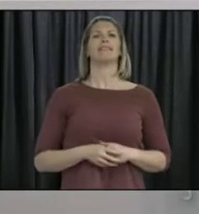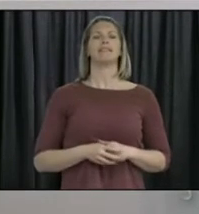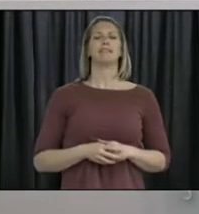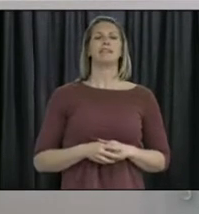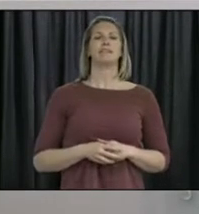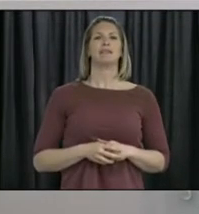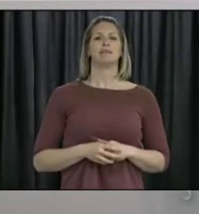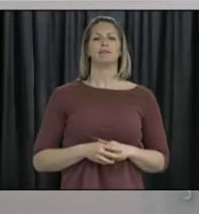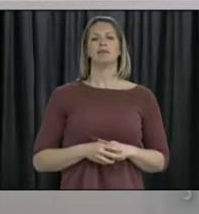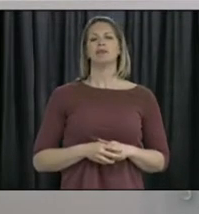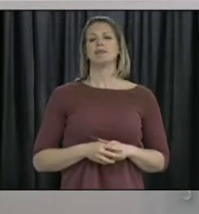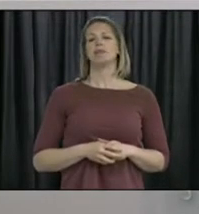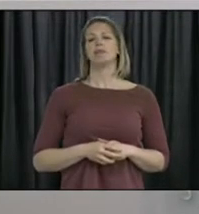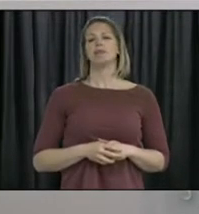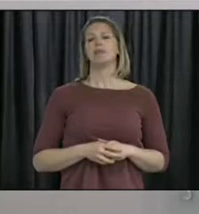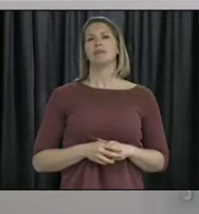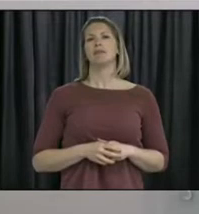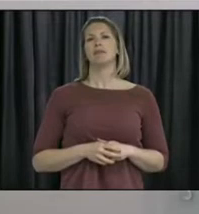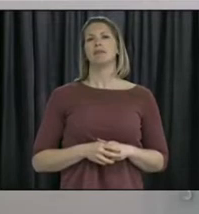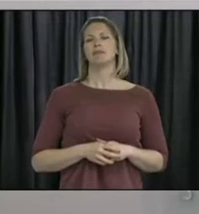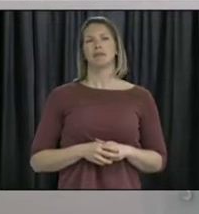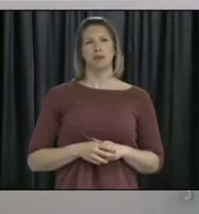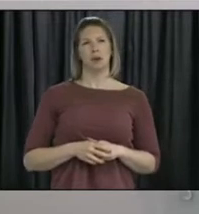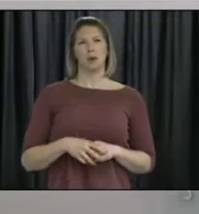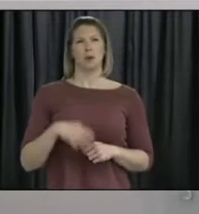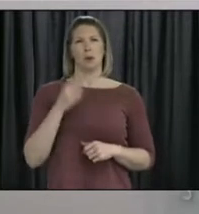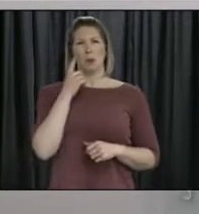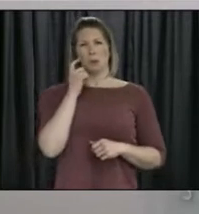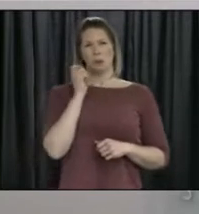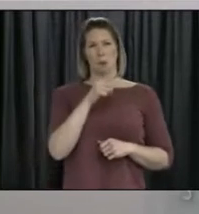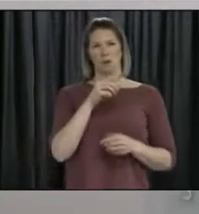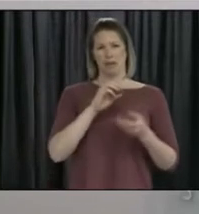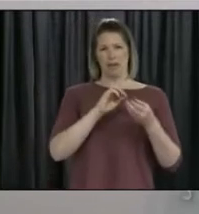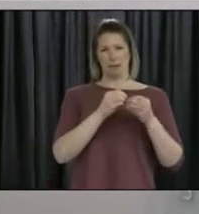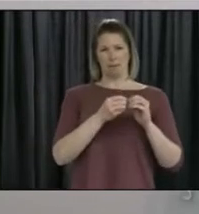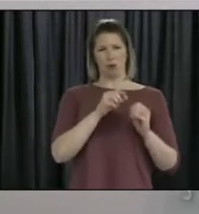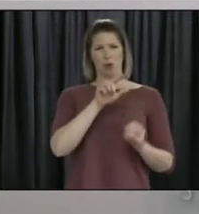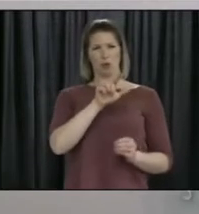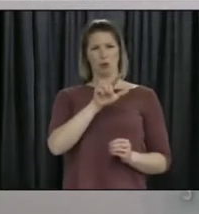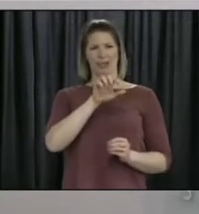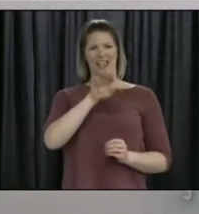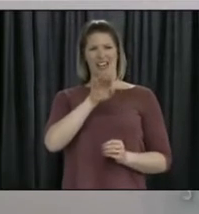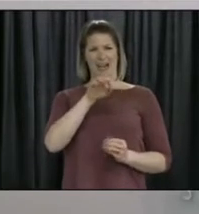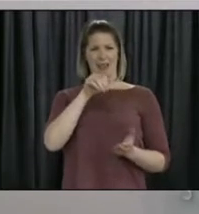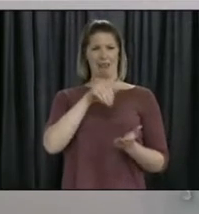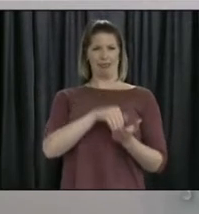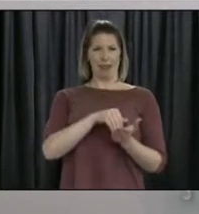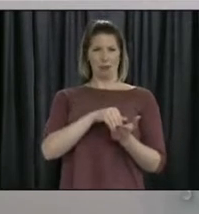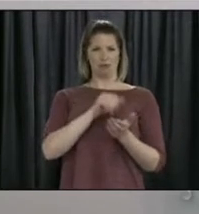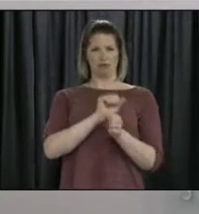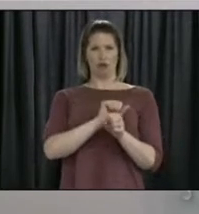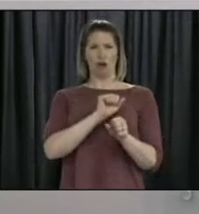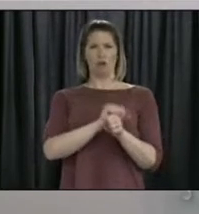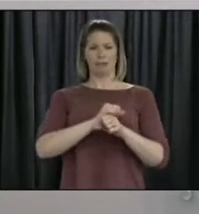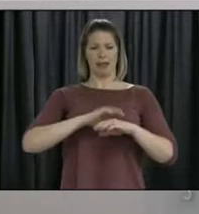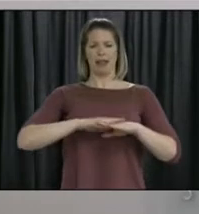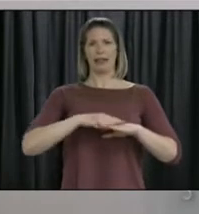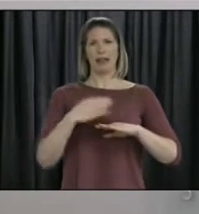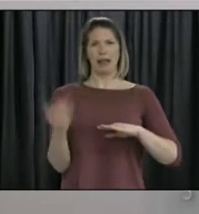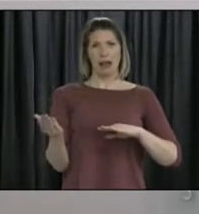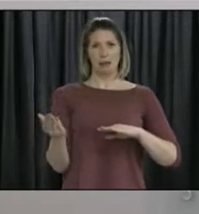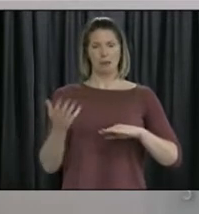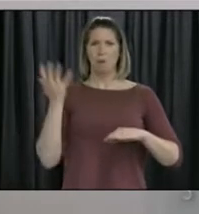Premier, when you look at those job numbers, 29,000 people lost their jobs in the province over the last month. What would you say to